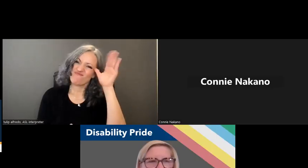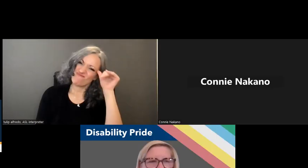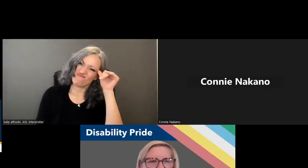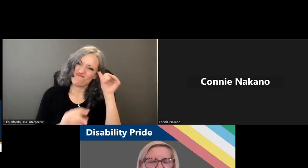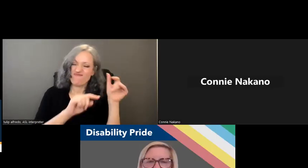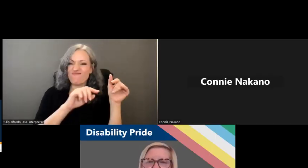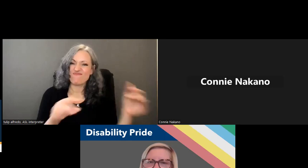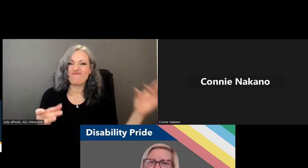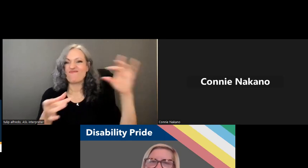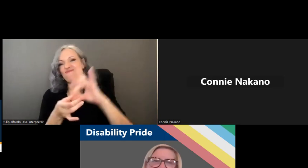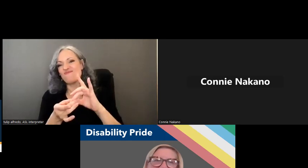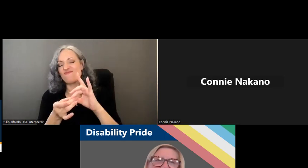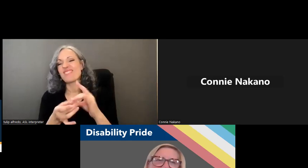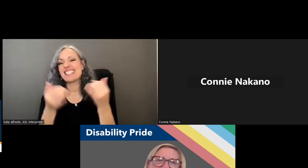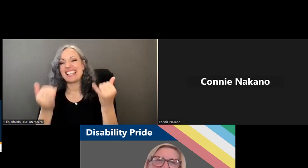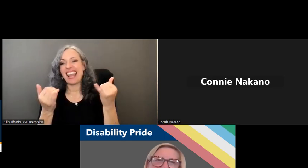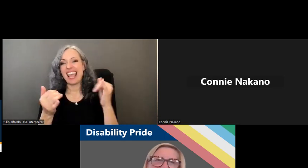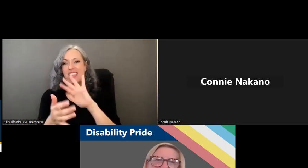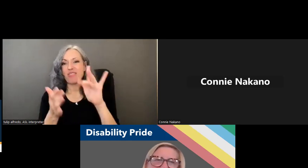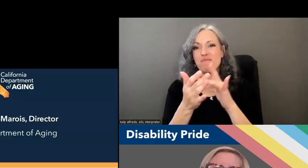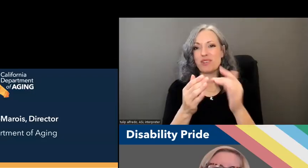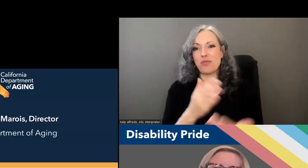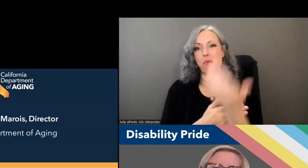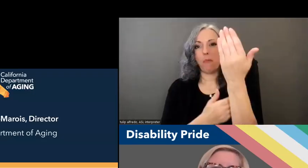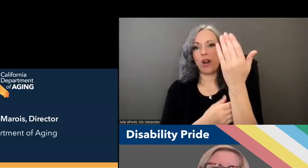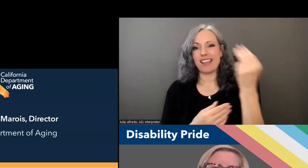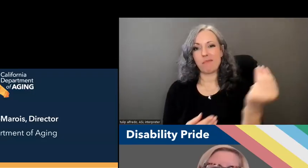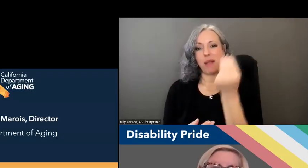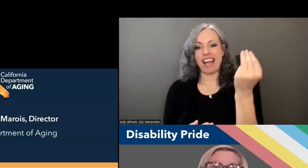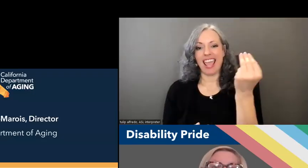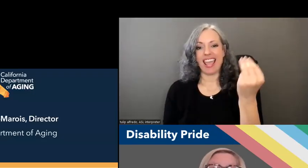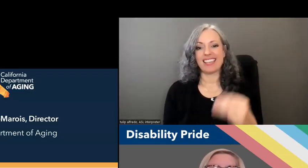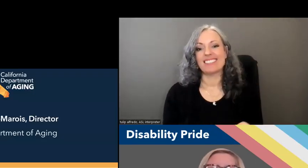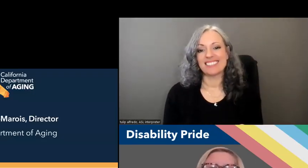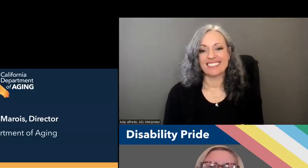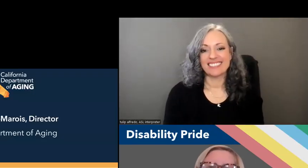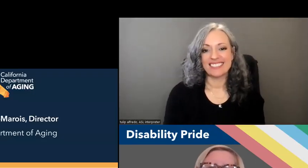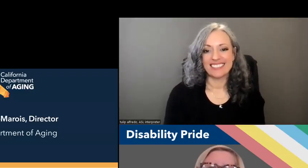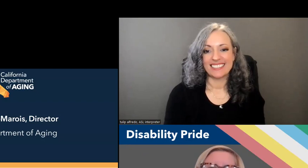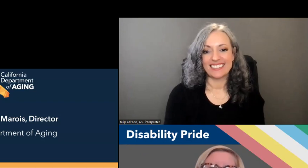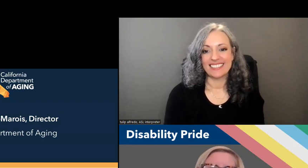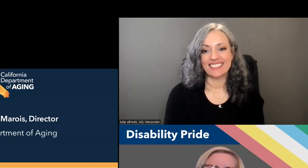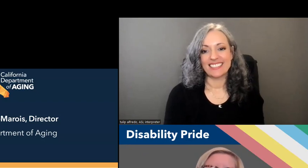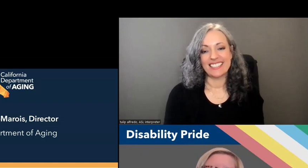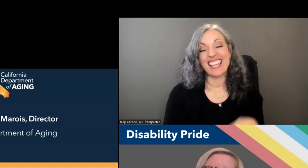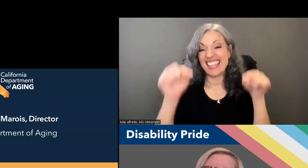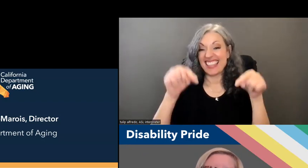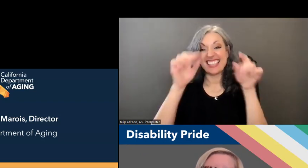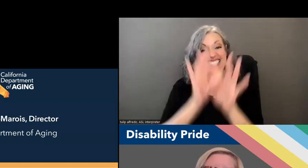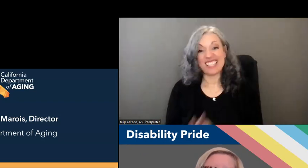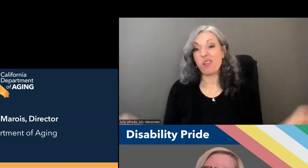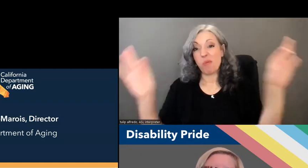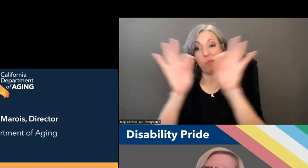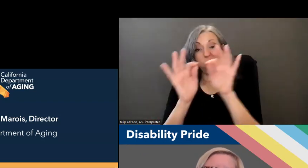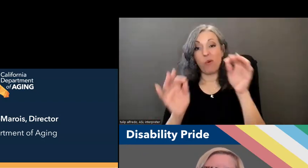at night in the morning on a monday you share um our belief that this is very important work and we